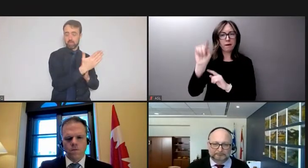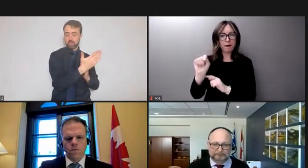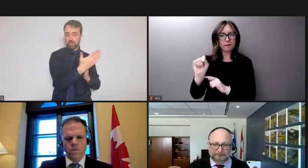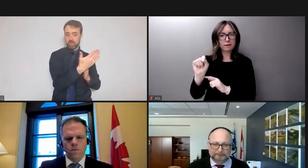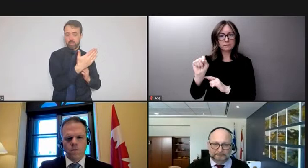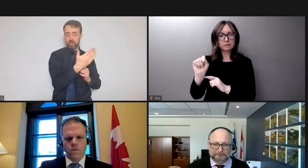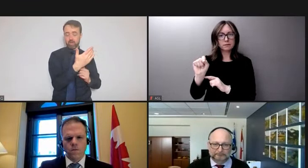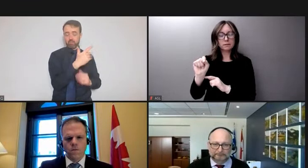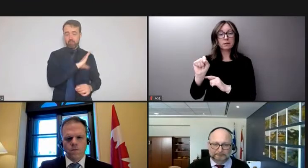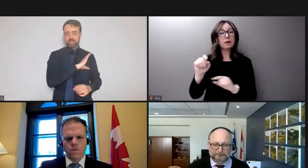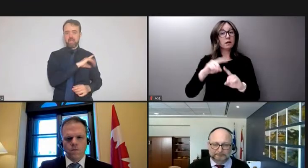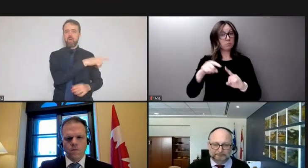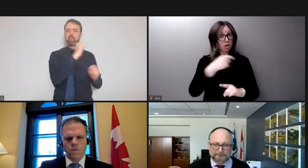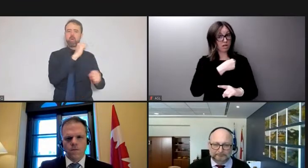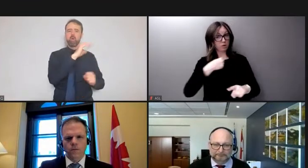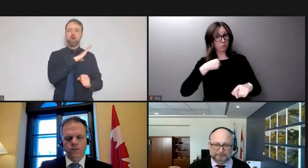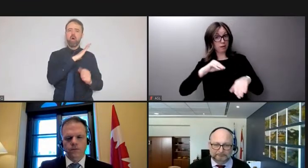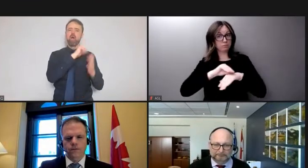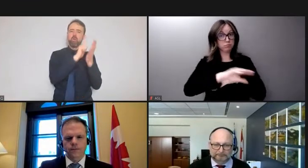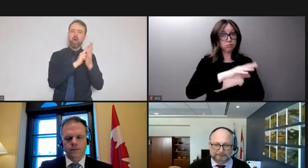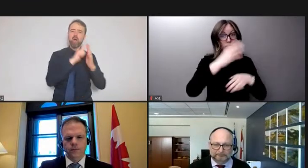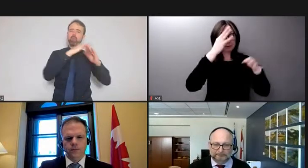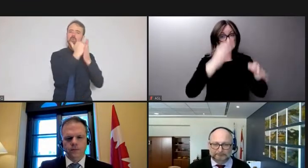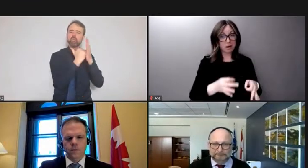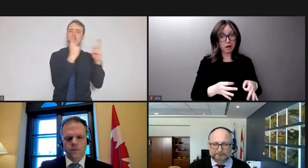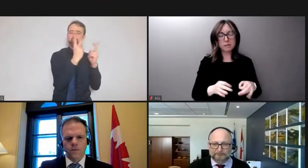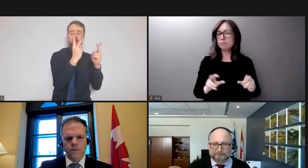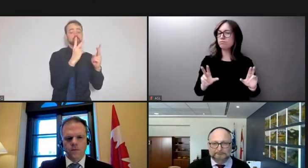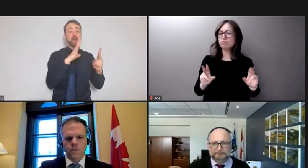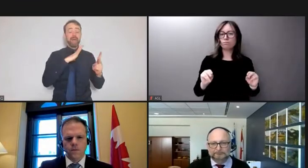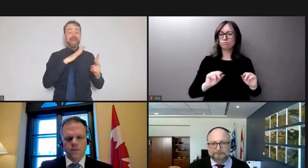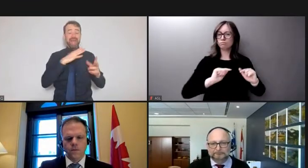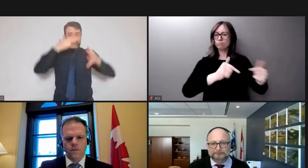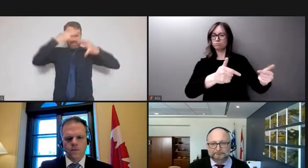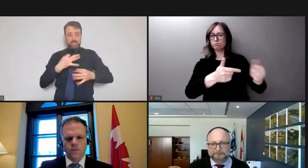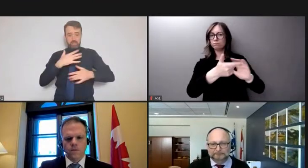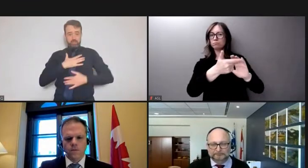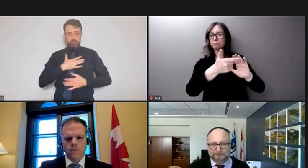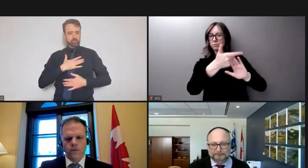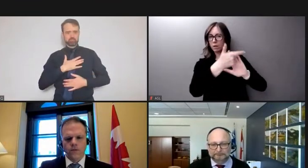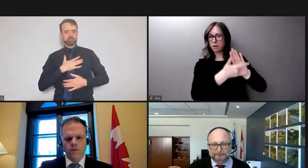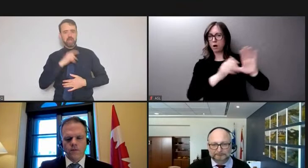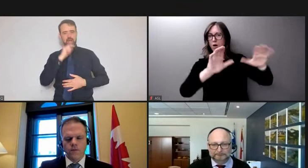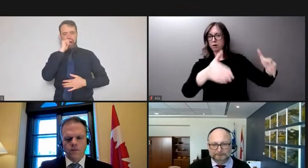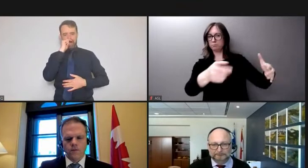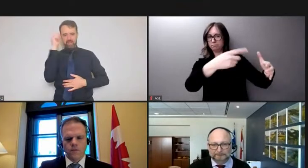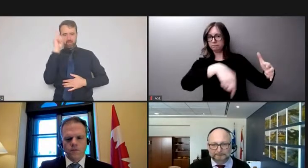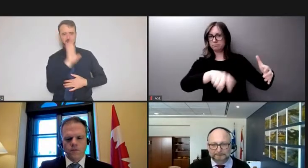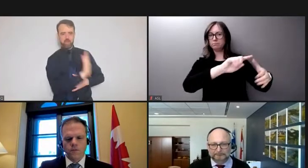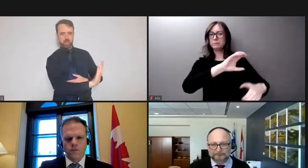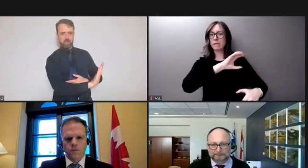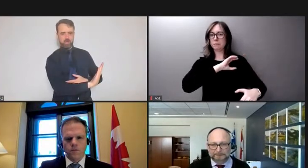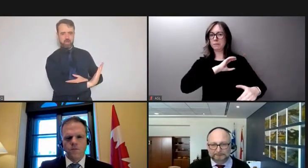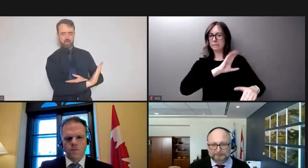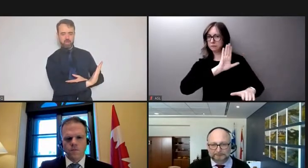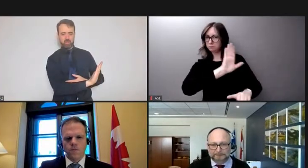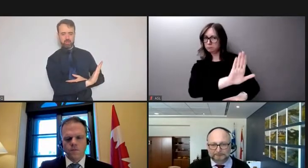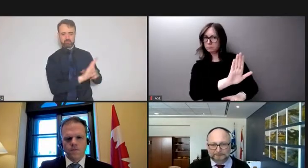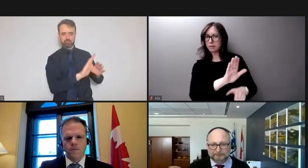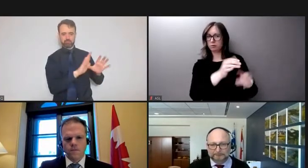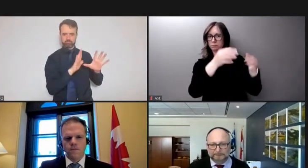independently by our law enforcement branch as one would expect that they would be.